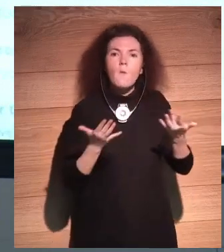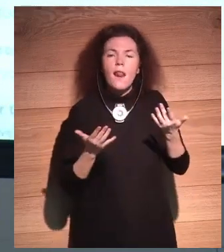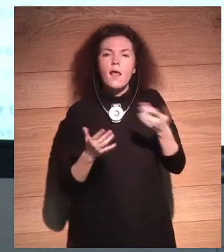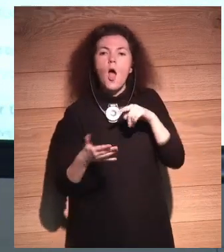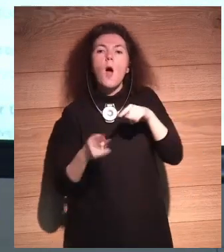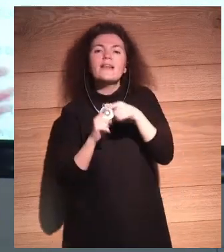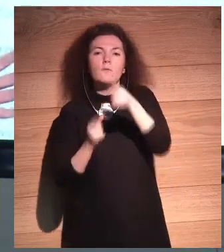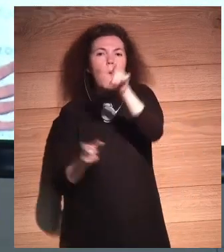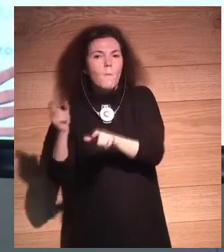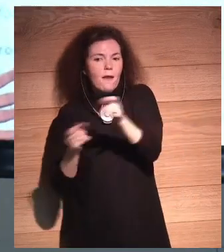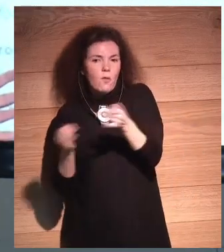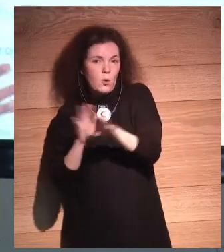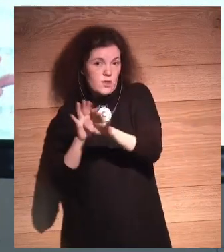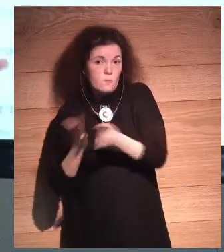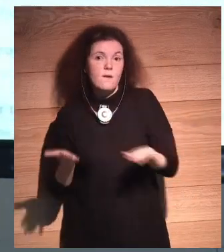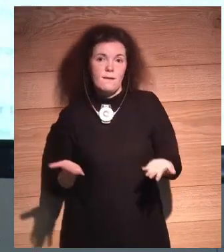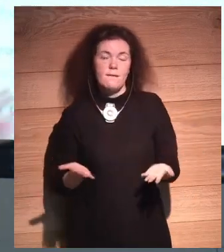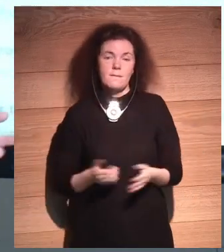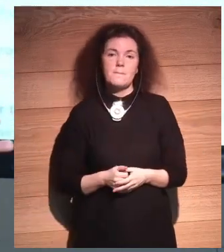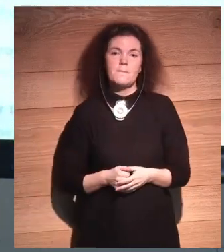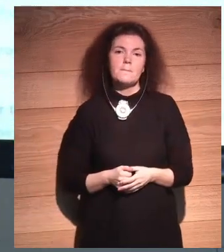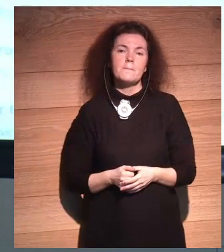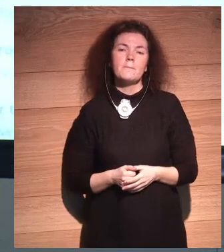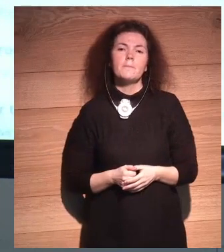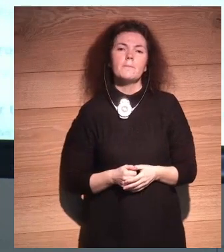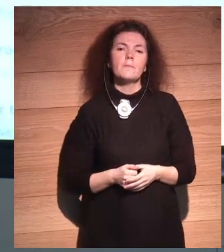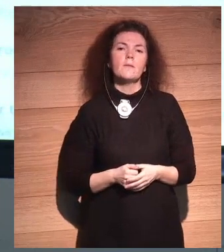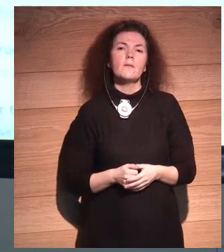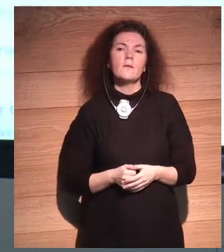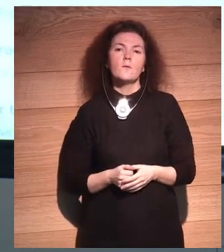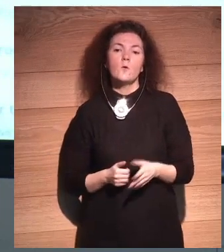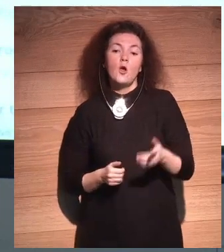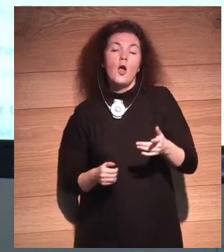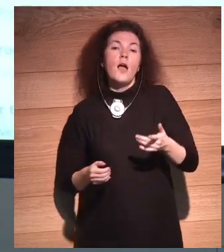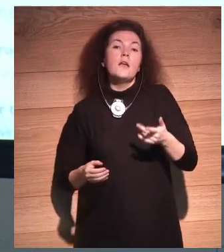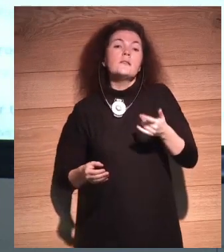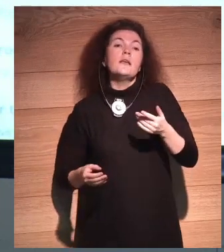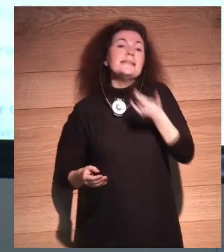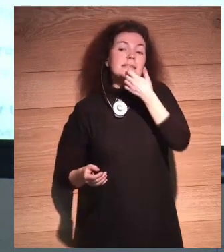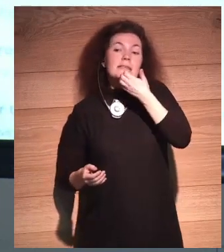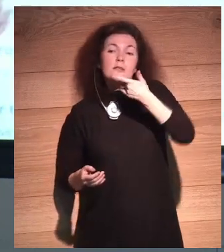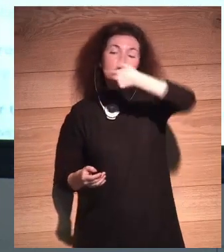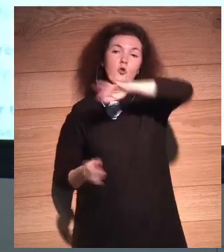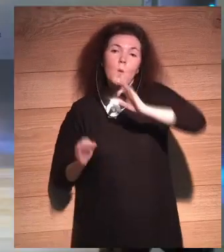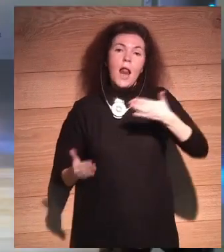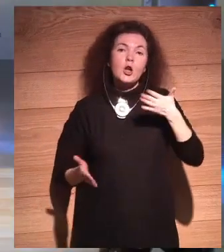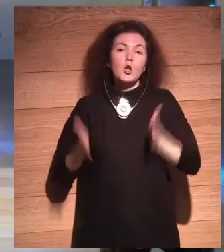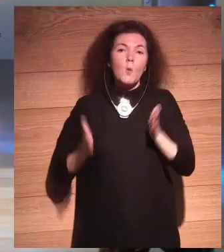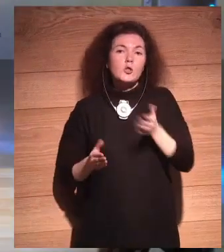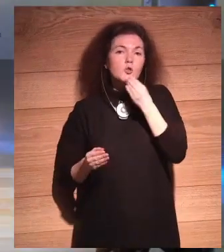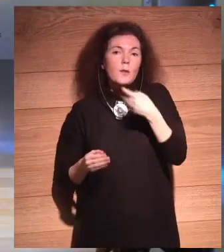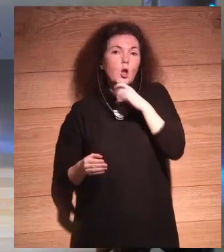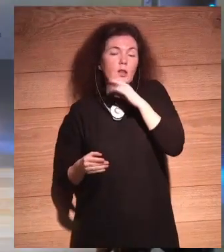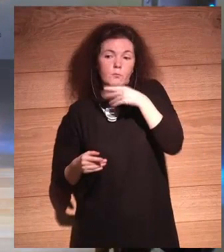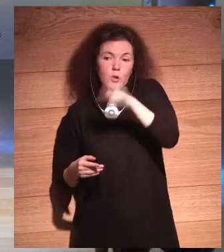I mean that would defeat itself. How would you have happy consumers if we are robots? I mean the whole system kind of